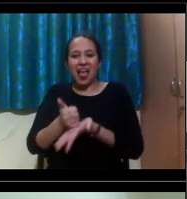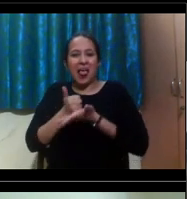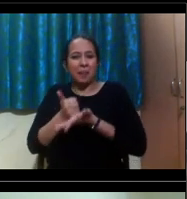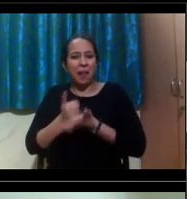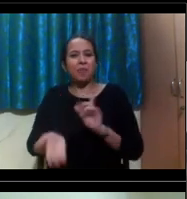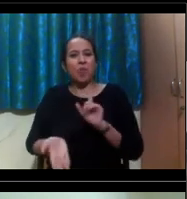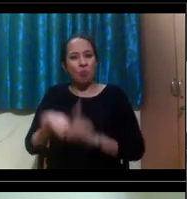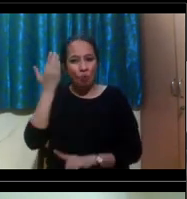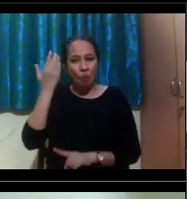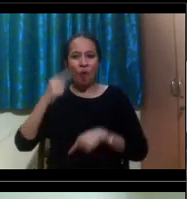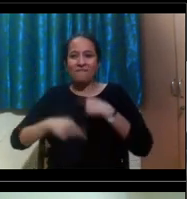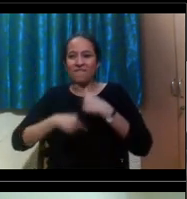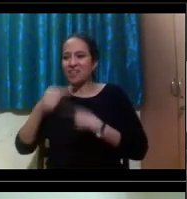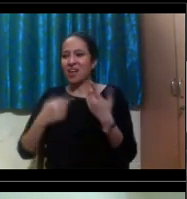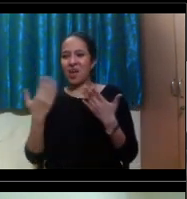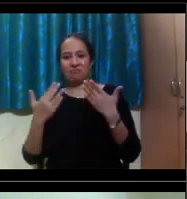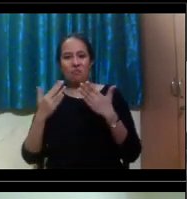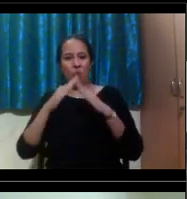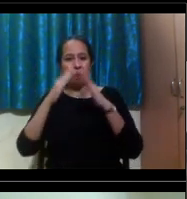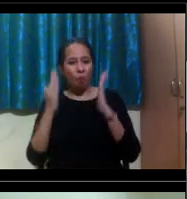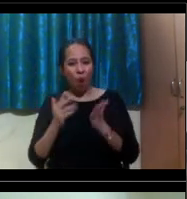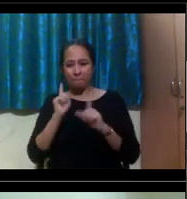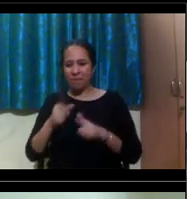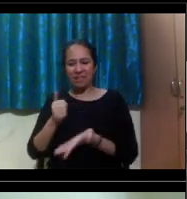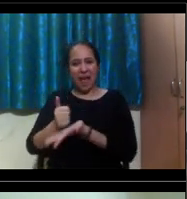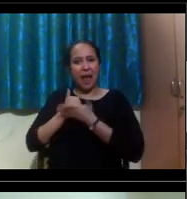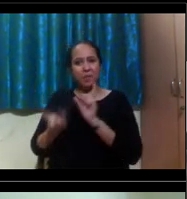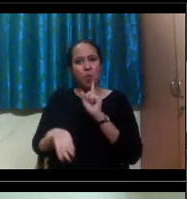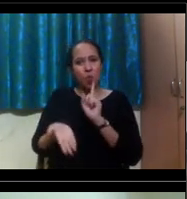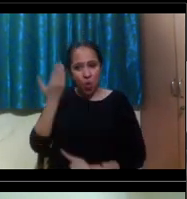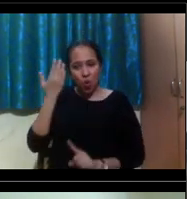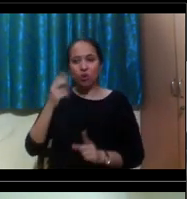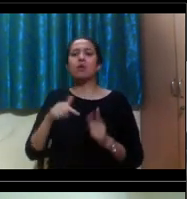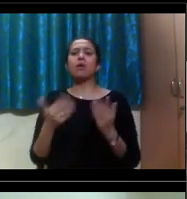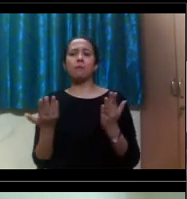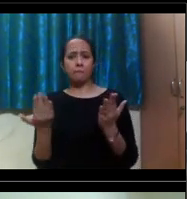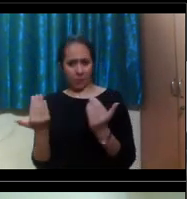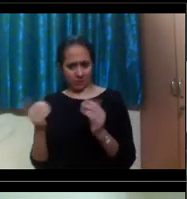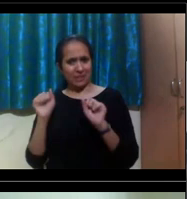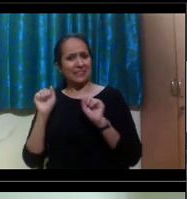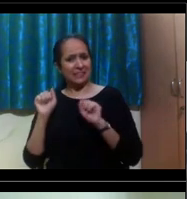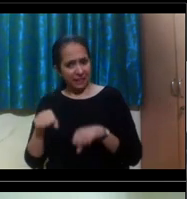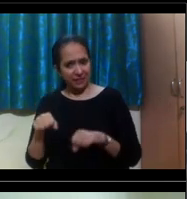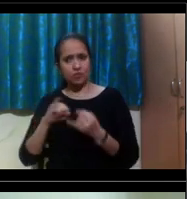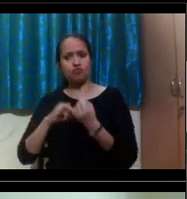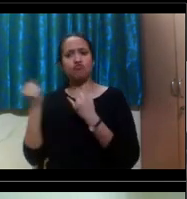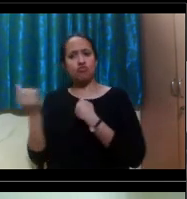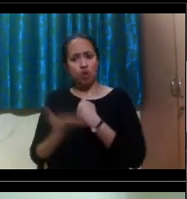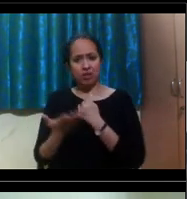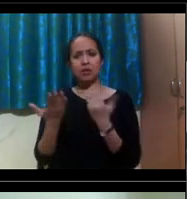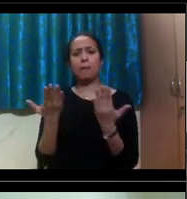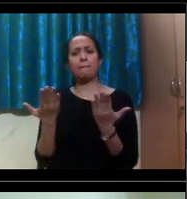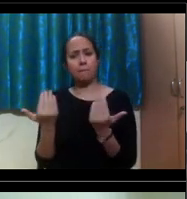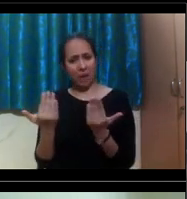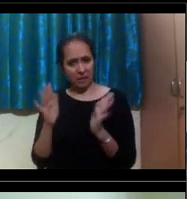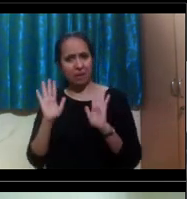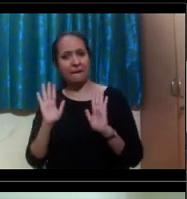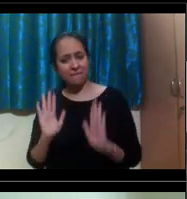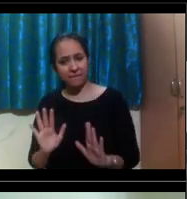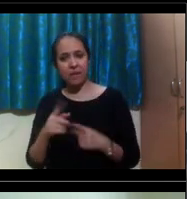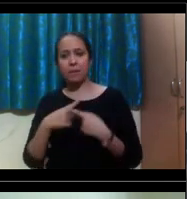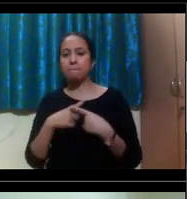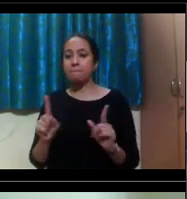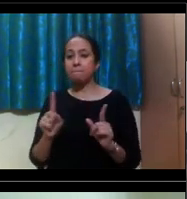daily living skills. And so, um, definitely is a possibility. And we've seen different scholarships from the state department, um, where people